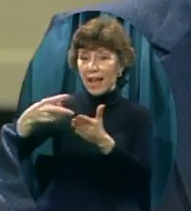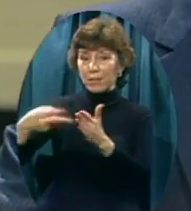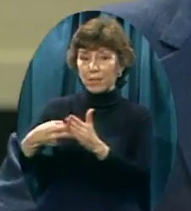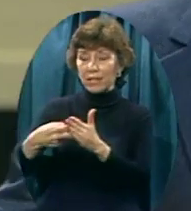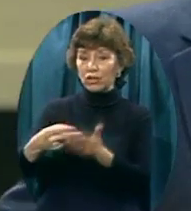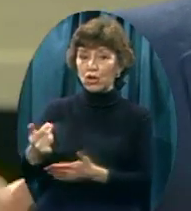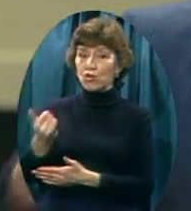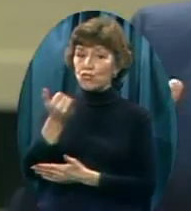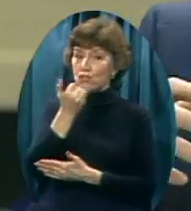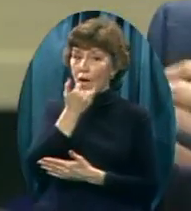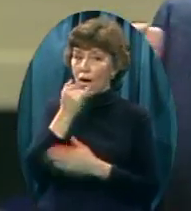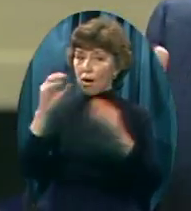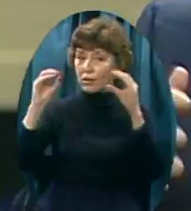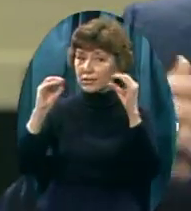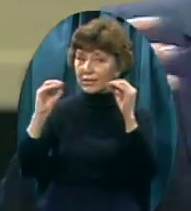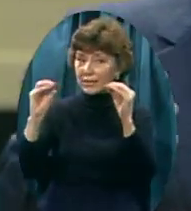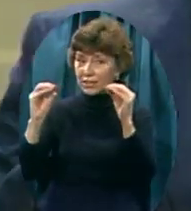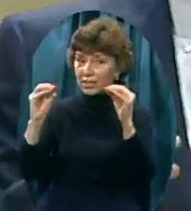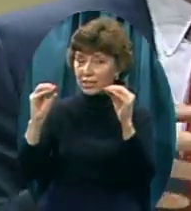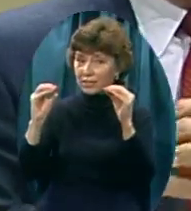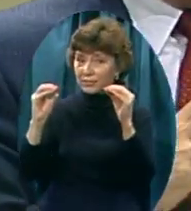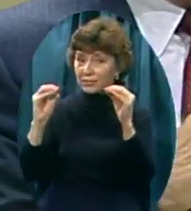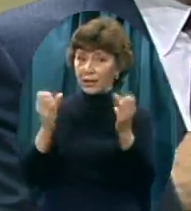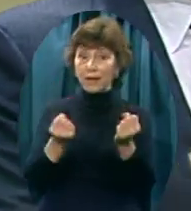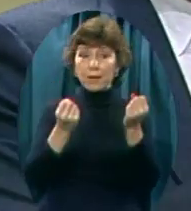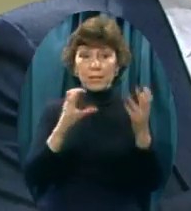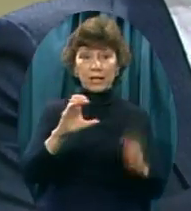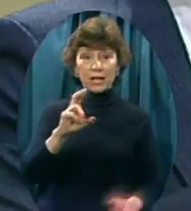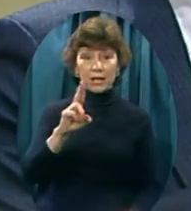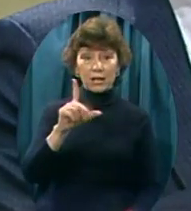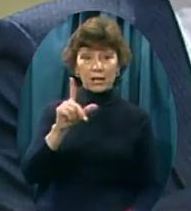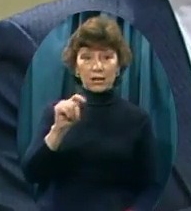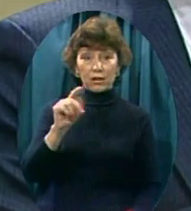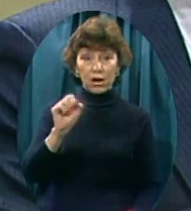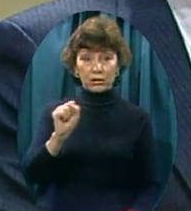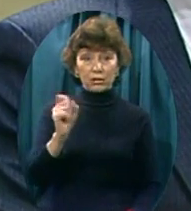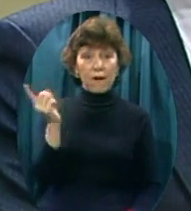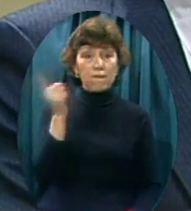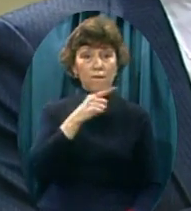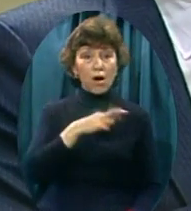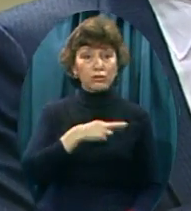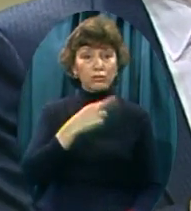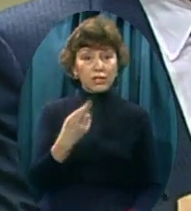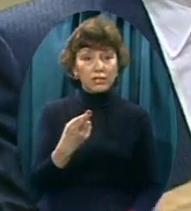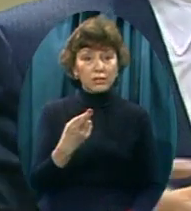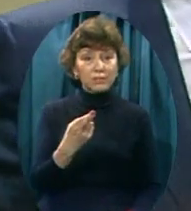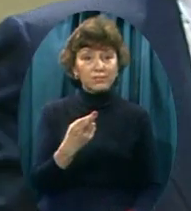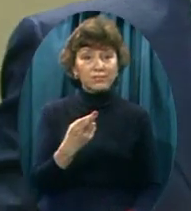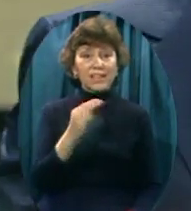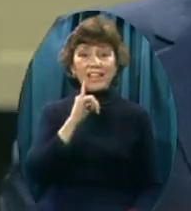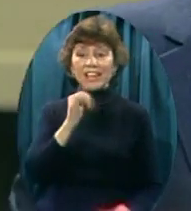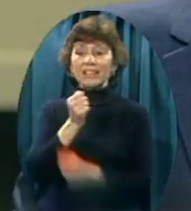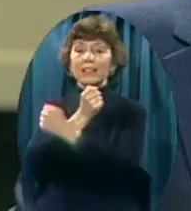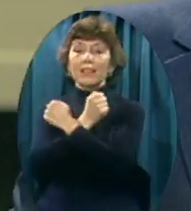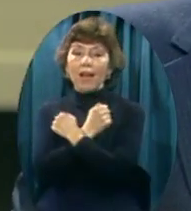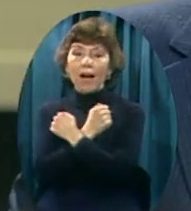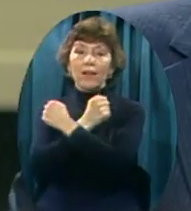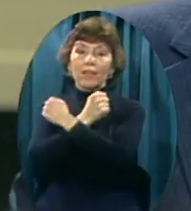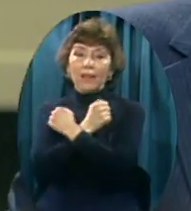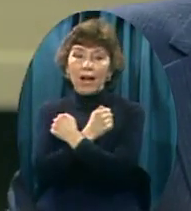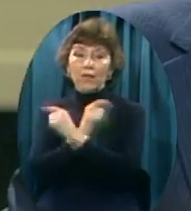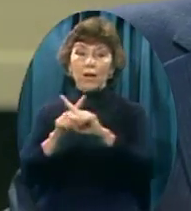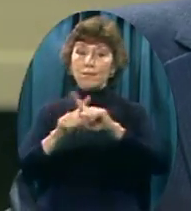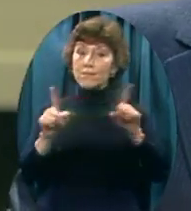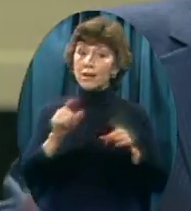The cults are all Many of them A result of love Without correct theology The eastern religions